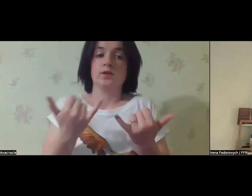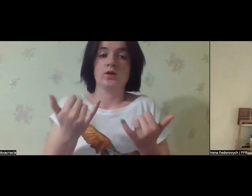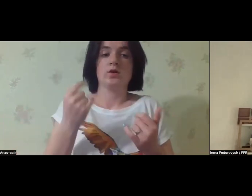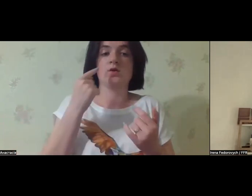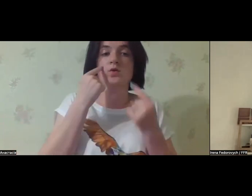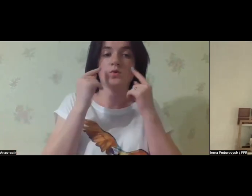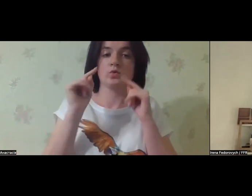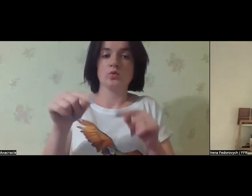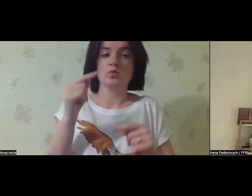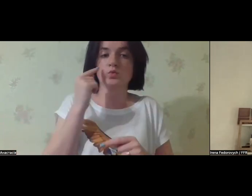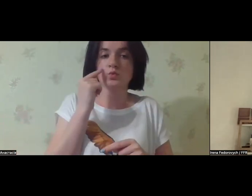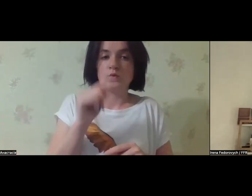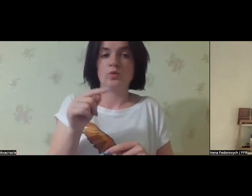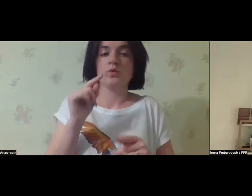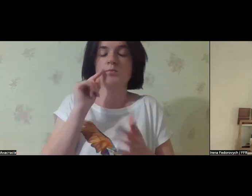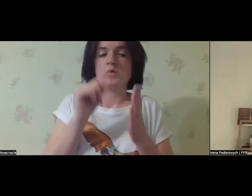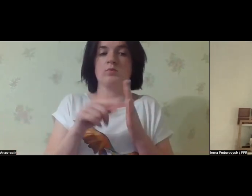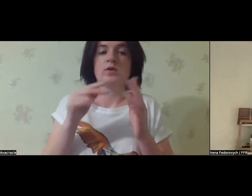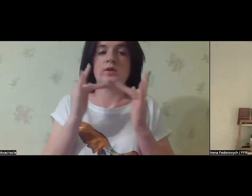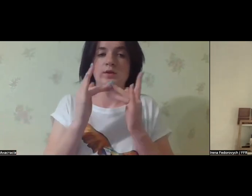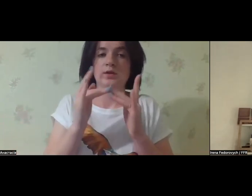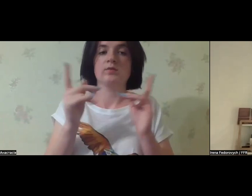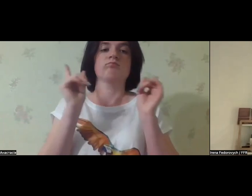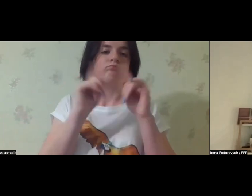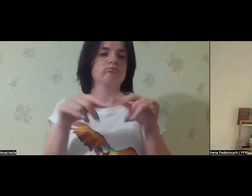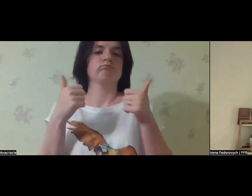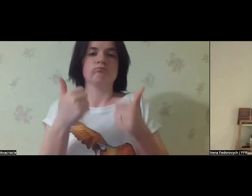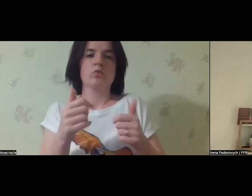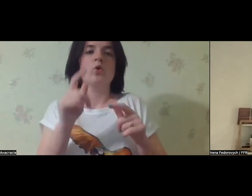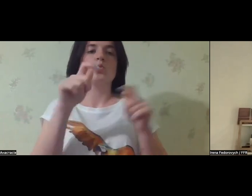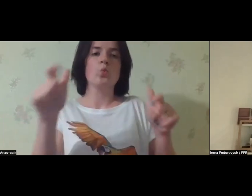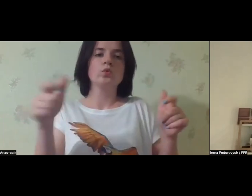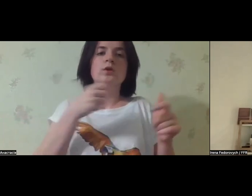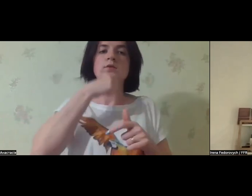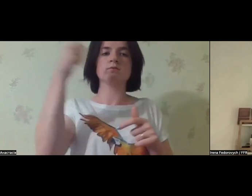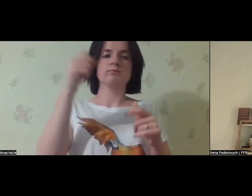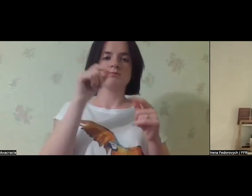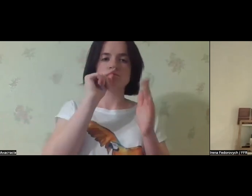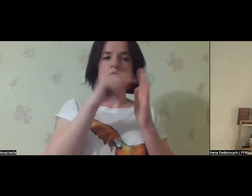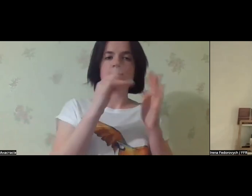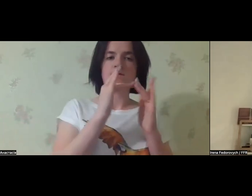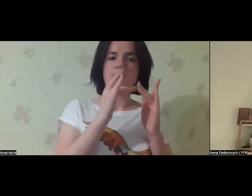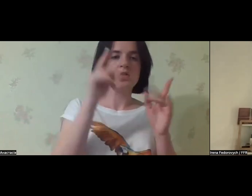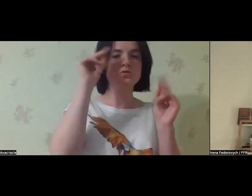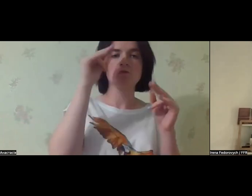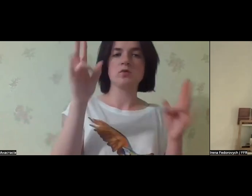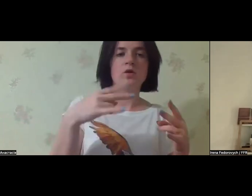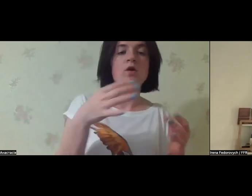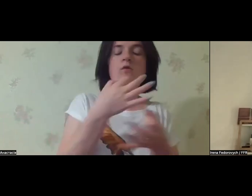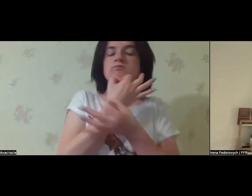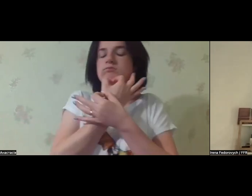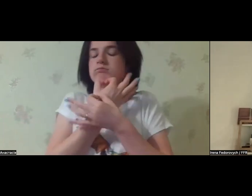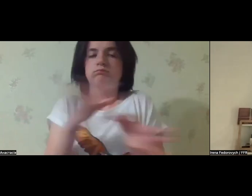would happen if we are not able to take care of our children anymore, what would happen to them. Currently, the government offers that these